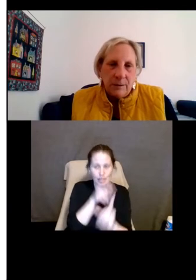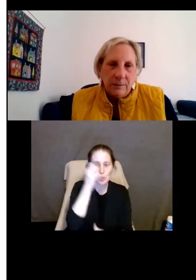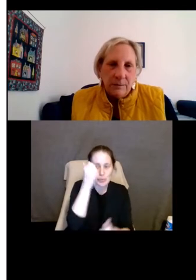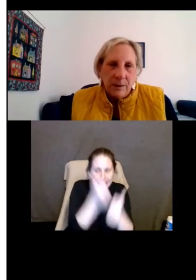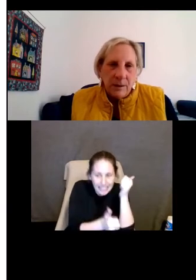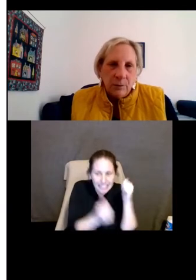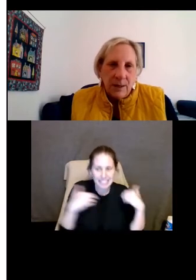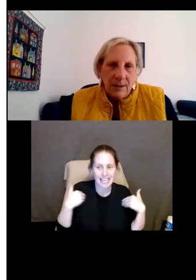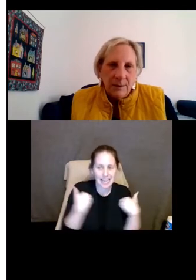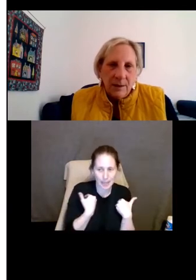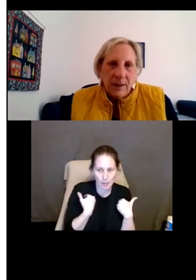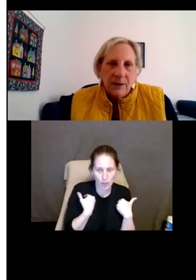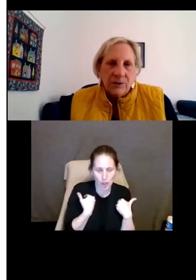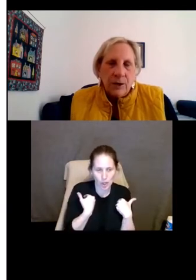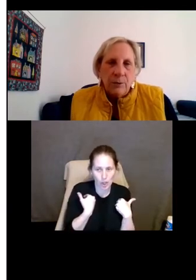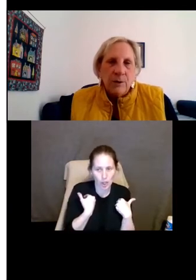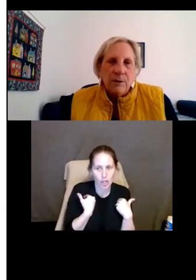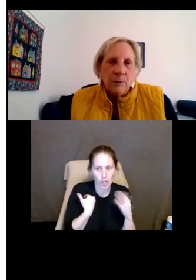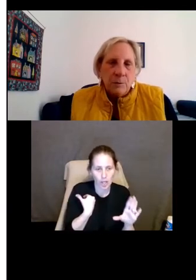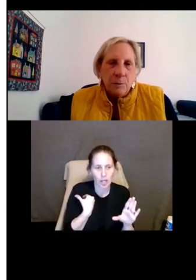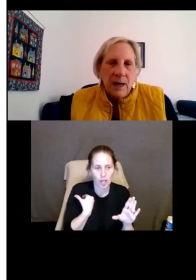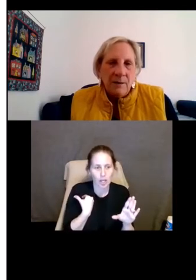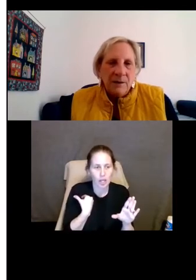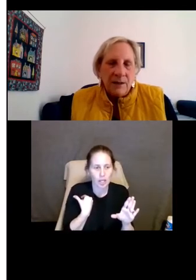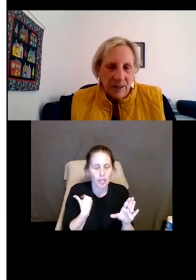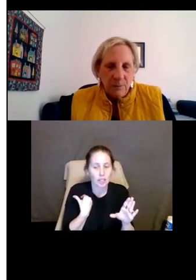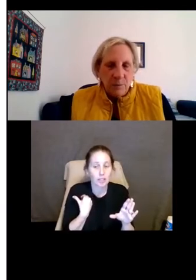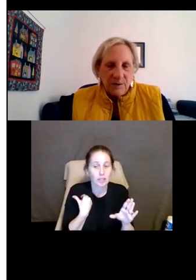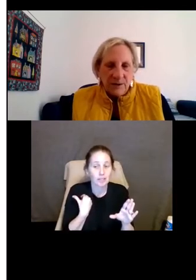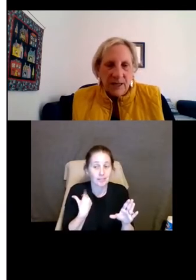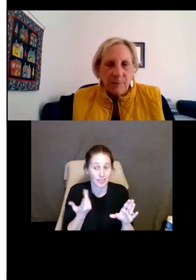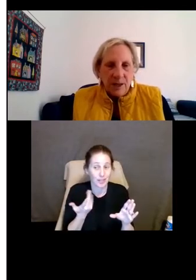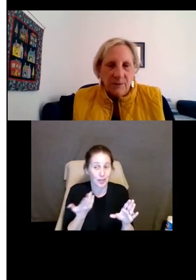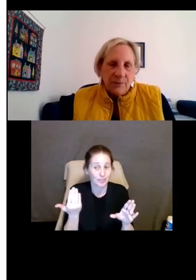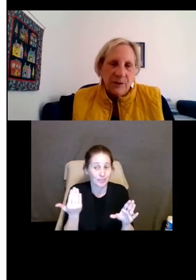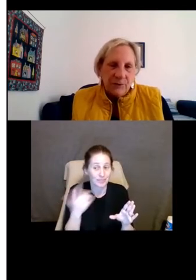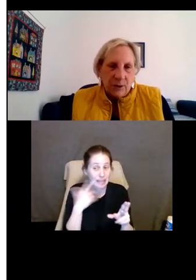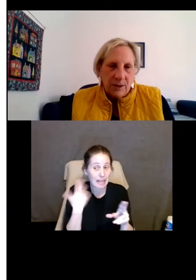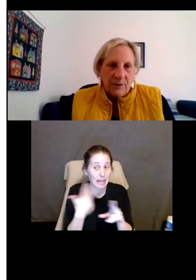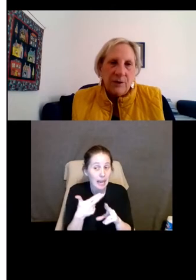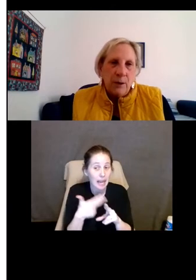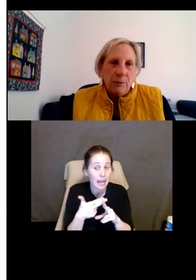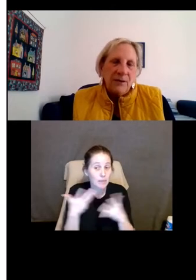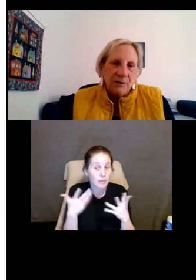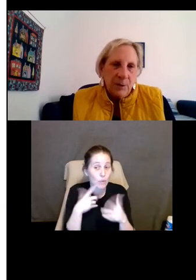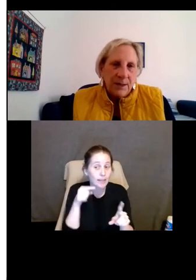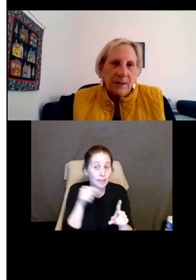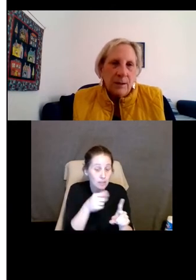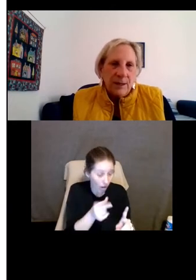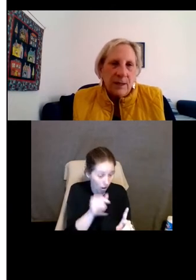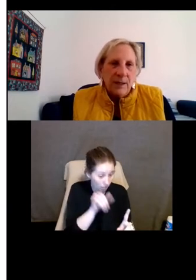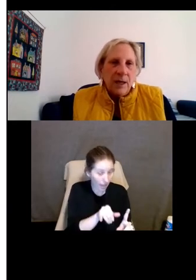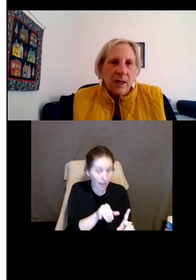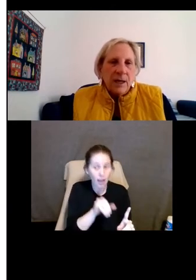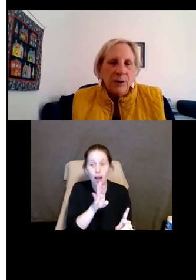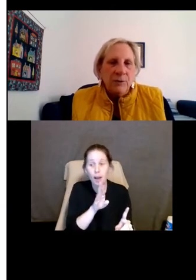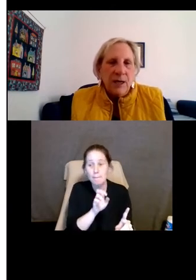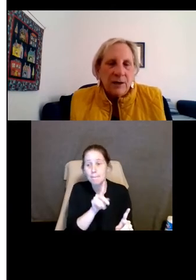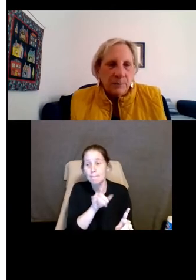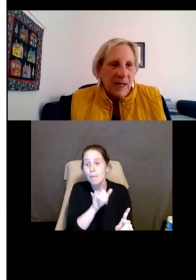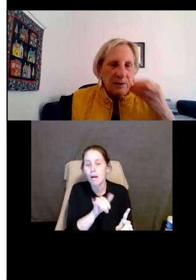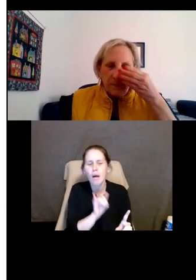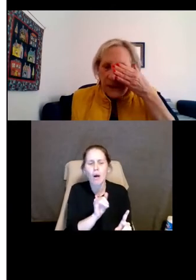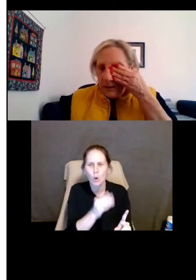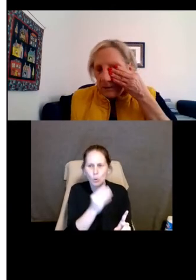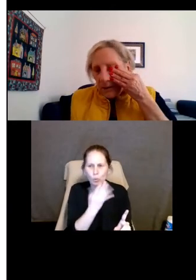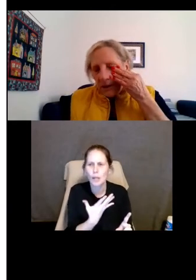animal, right? And so tell me what the name of this dog is. Oh, that's Sparky. Okay. Can